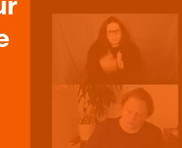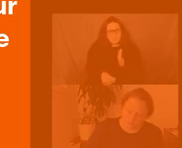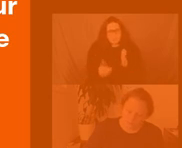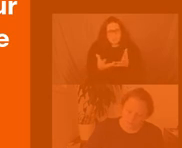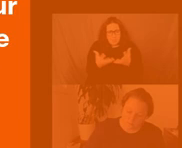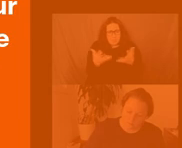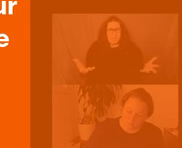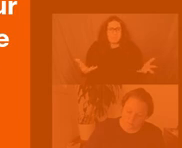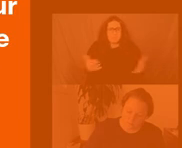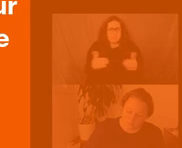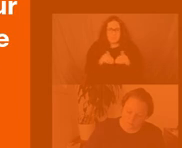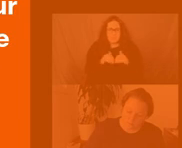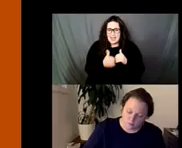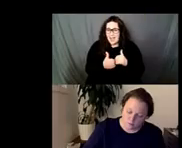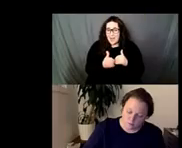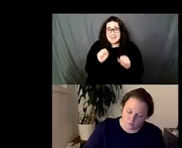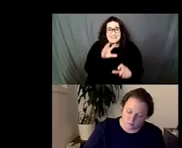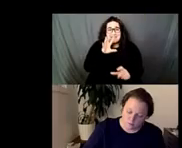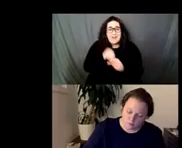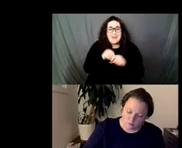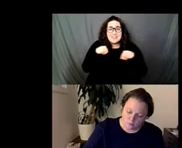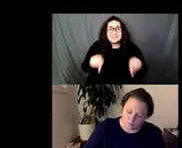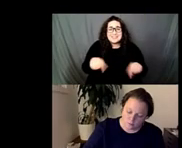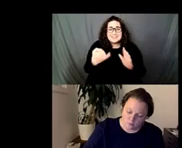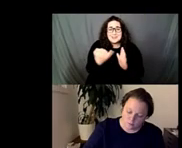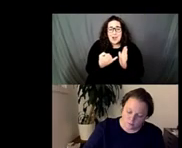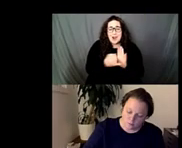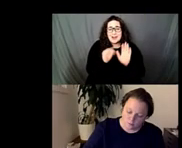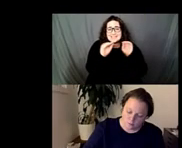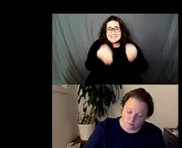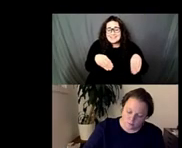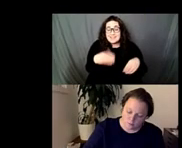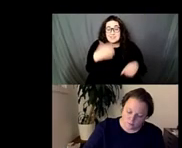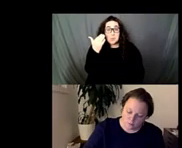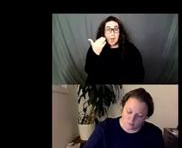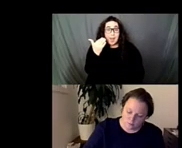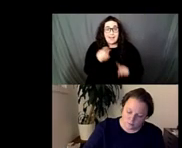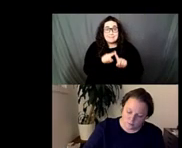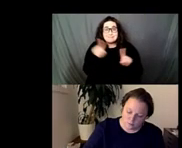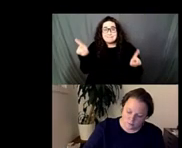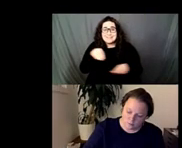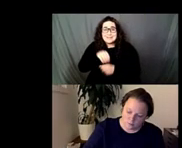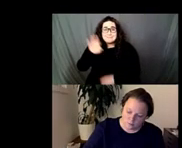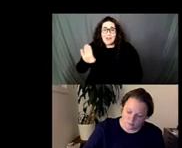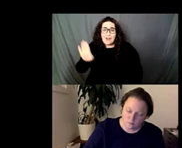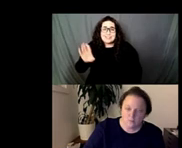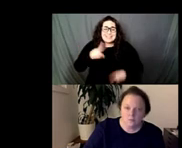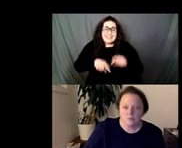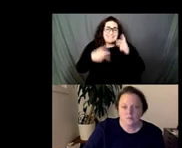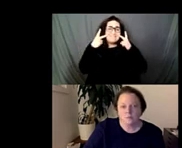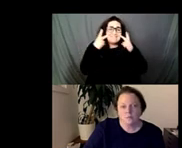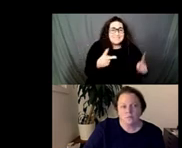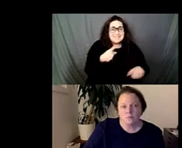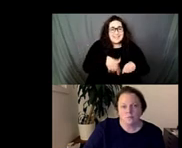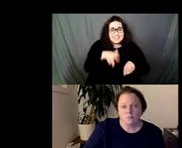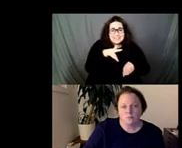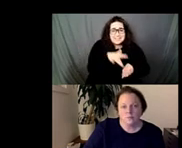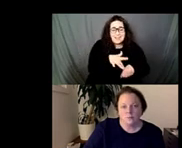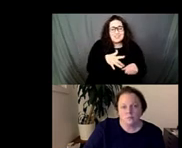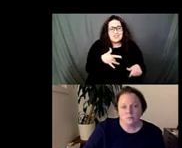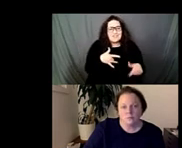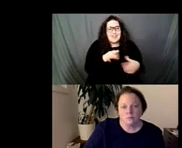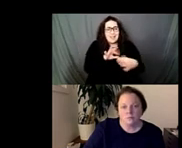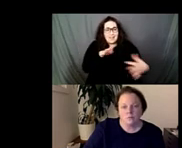um because we were doing this of course in the virtual format um and then i thought we could so you have those quotes and comments